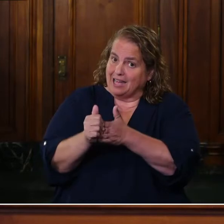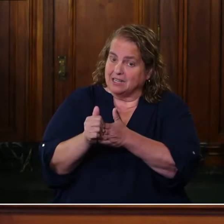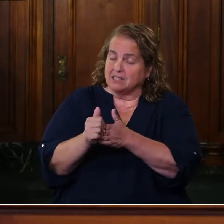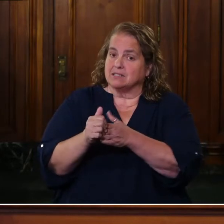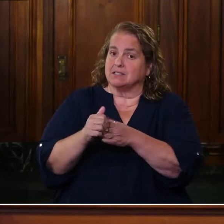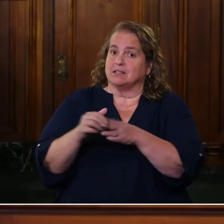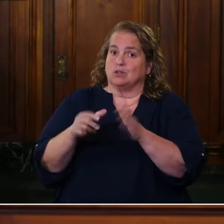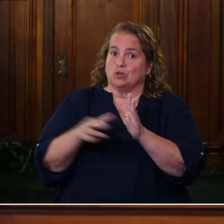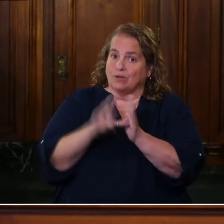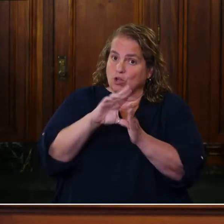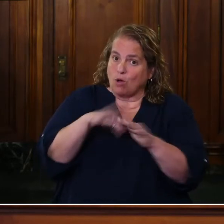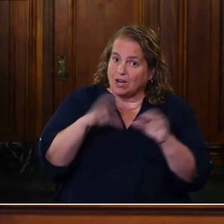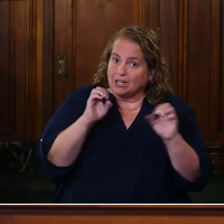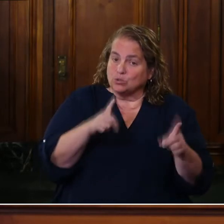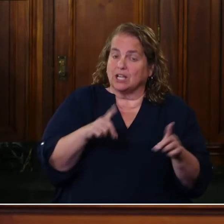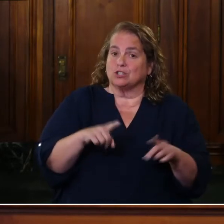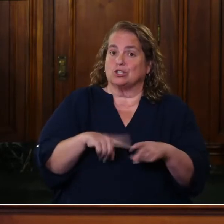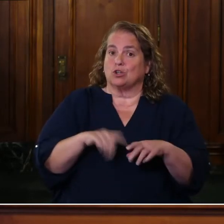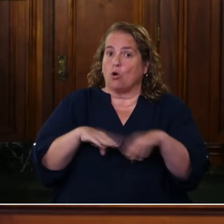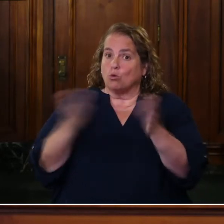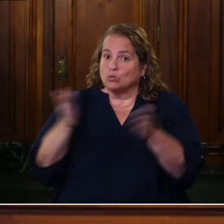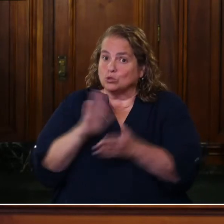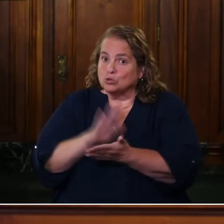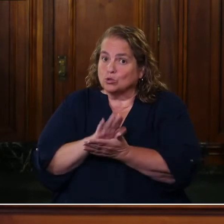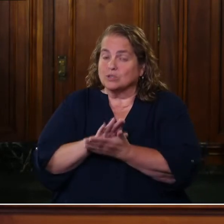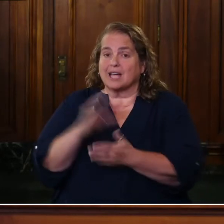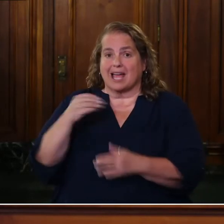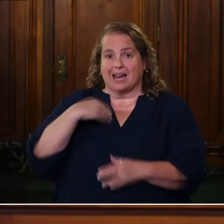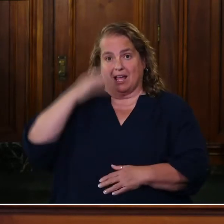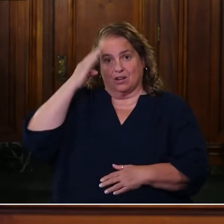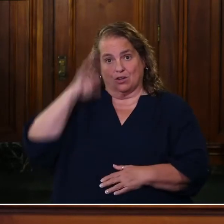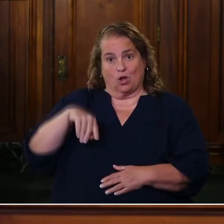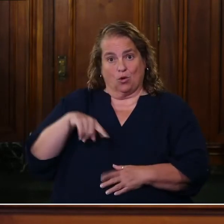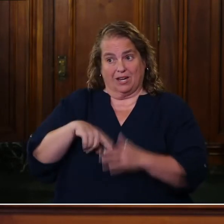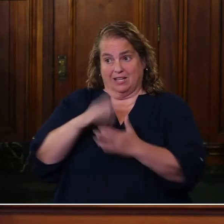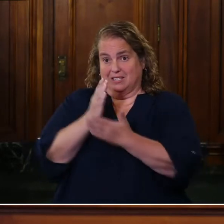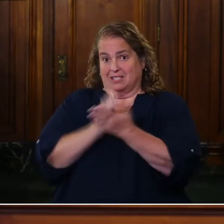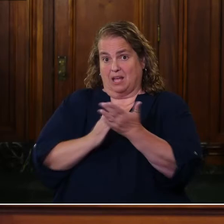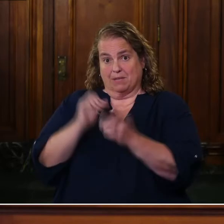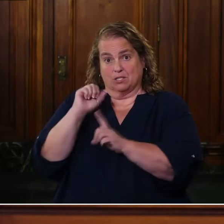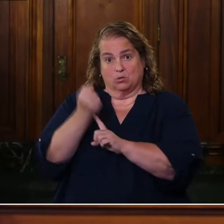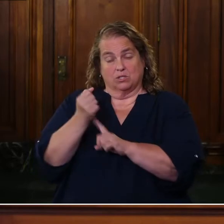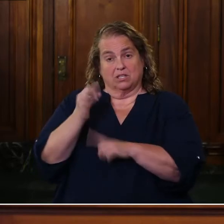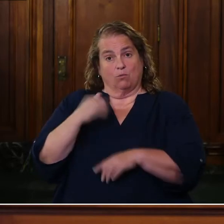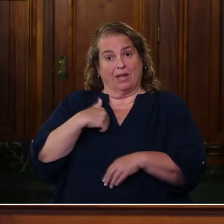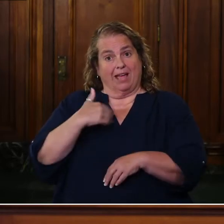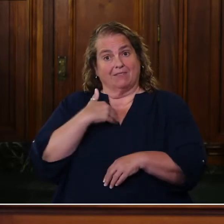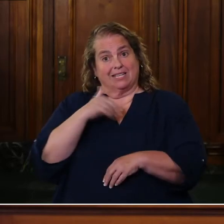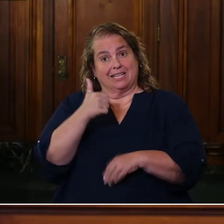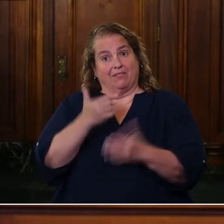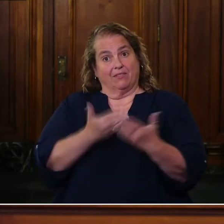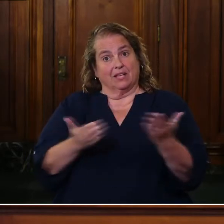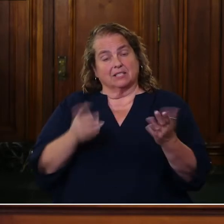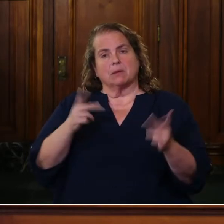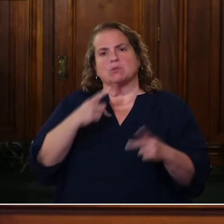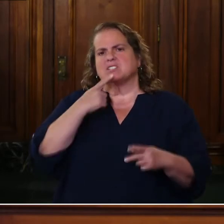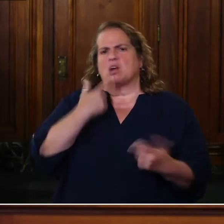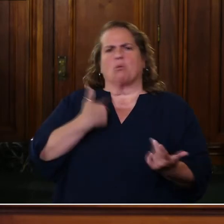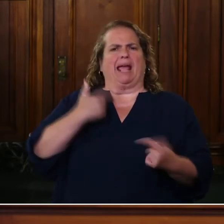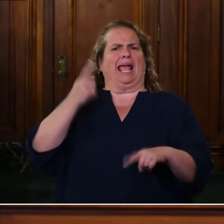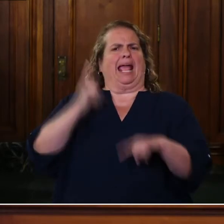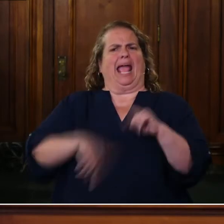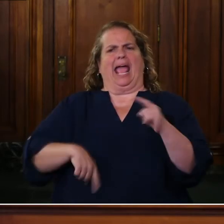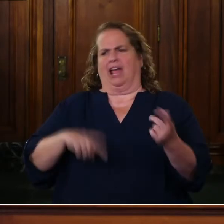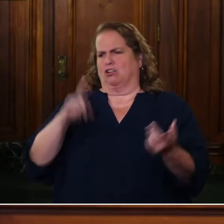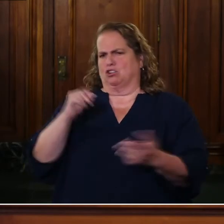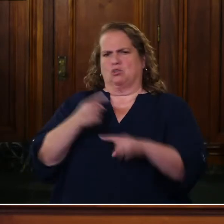education and opening schools. Uh, and, and I know at least in a couple situations, if we had 10 things, somebody said, well, we can't realistically